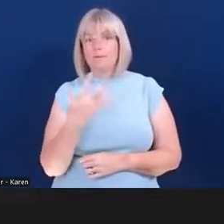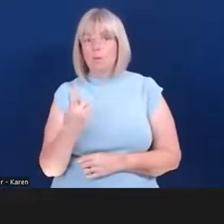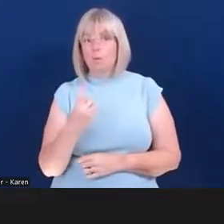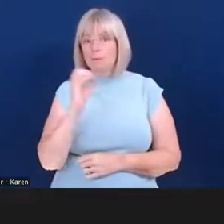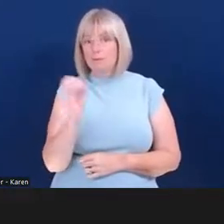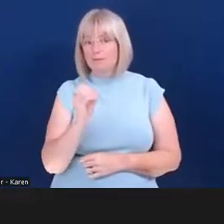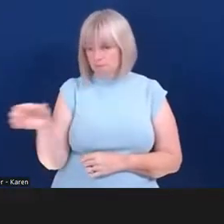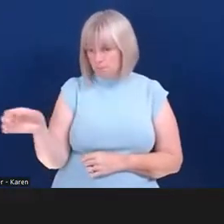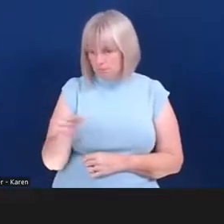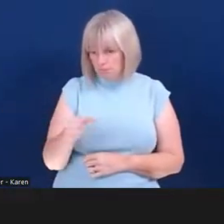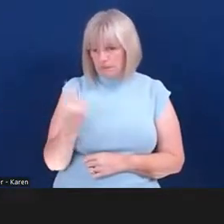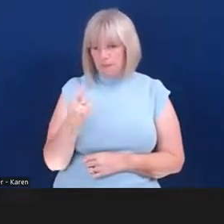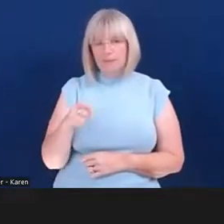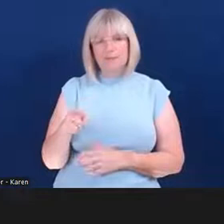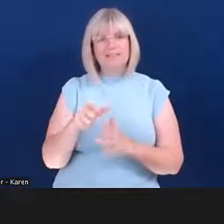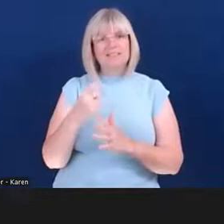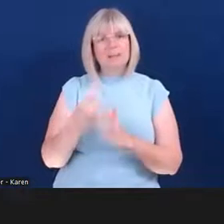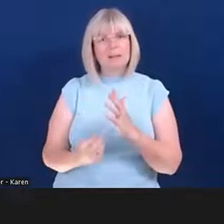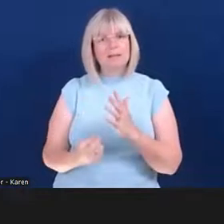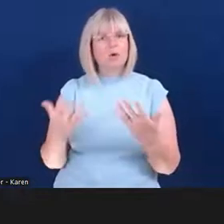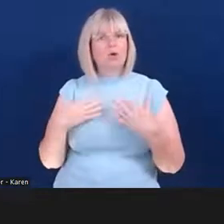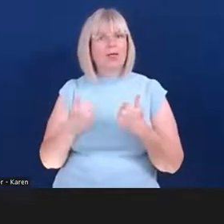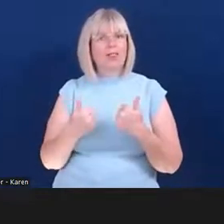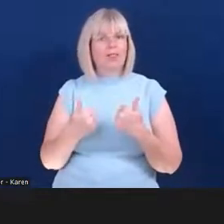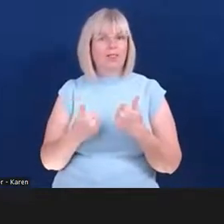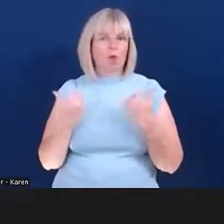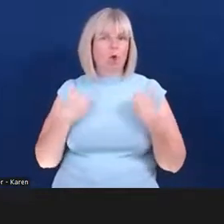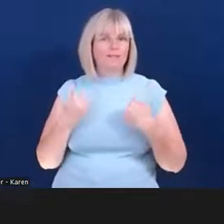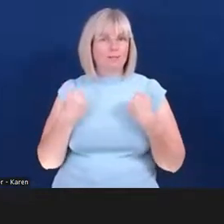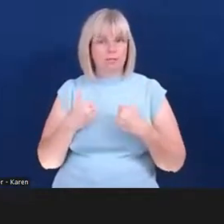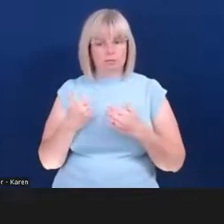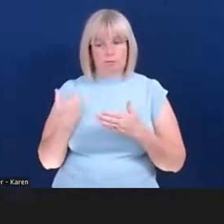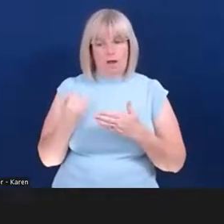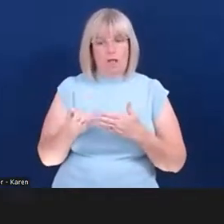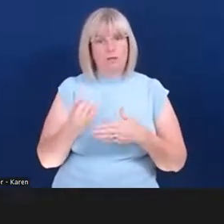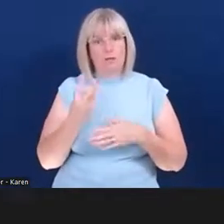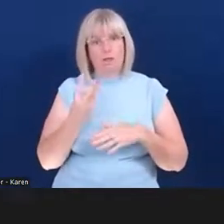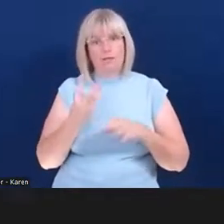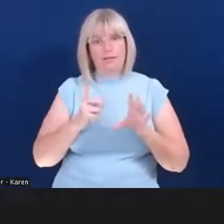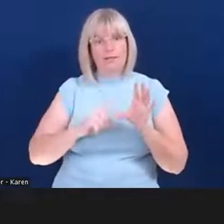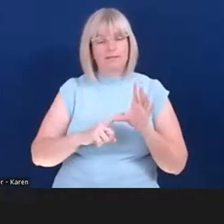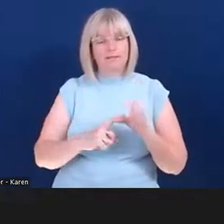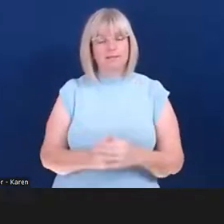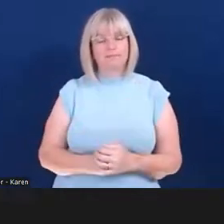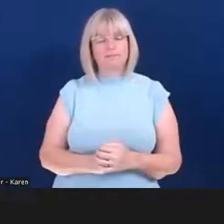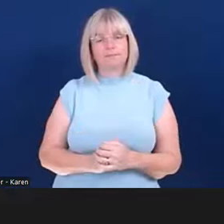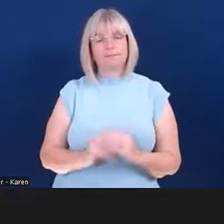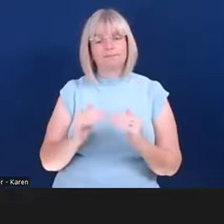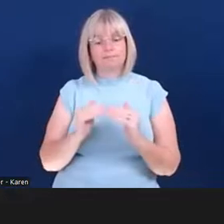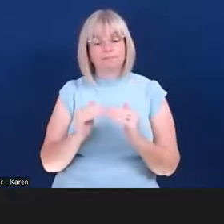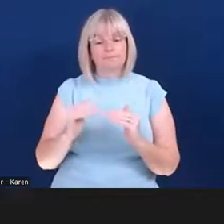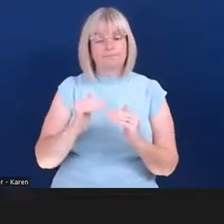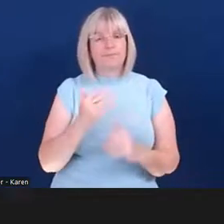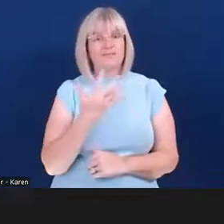or health condition in the last three years. And a slightly higher proportion, 52% have expressed a